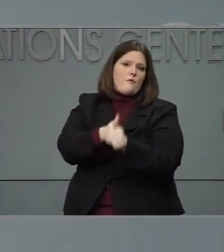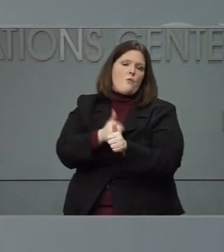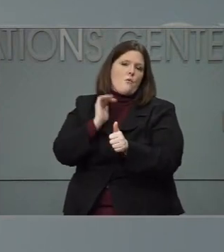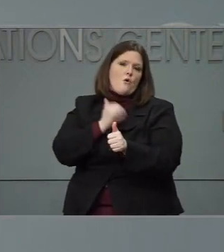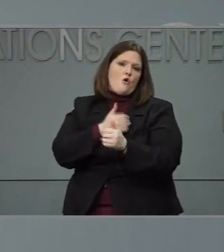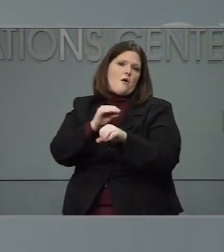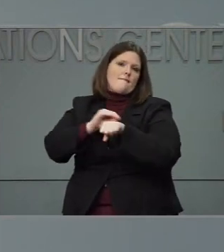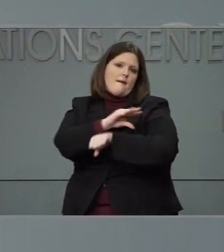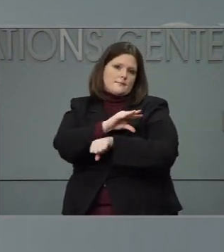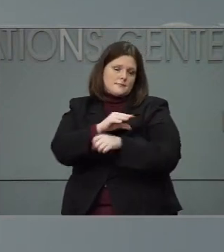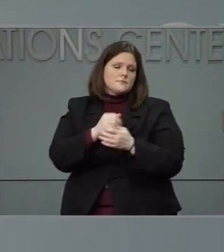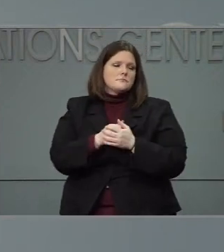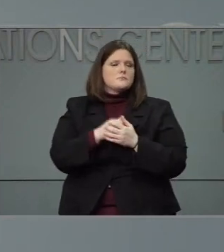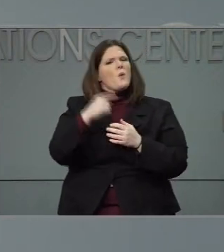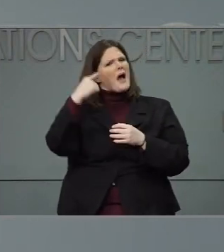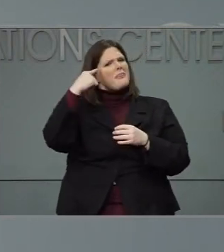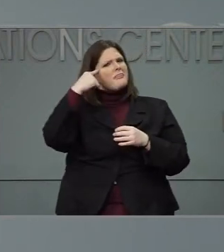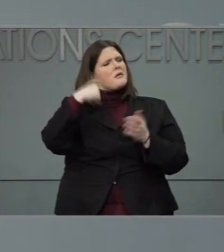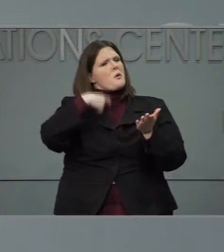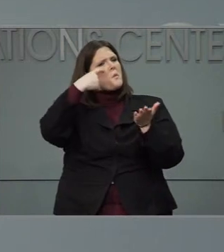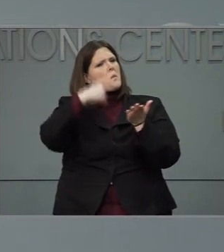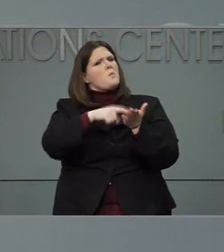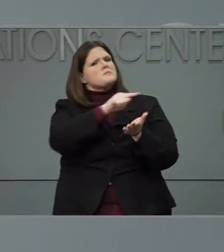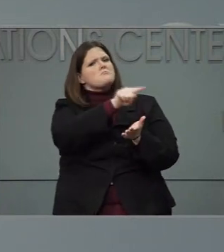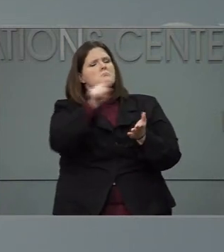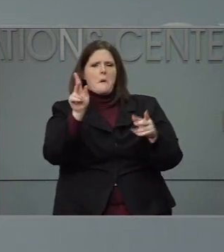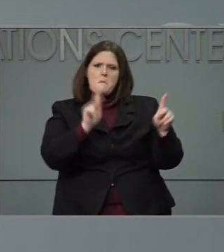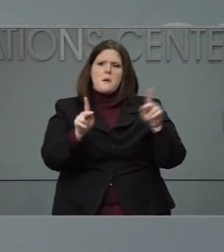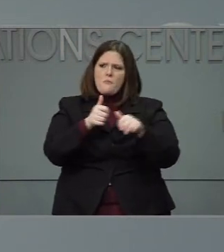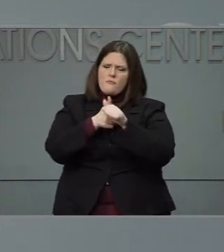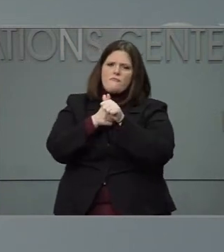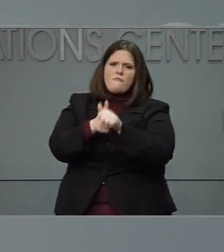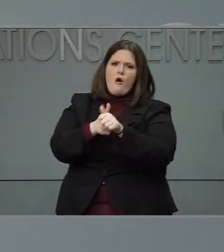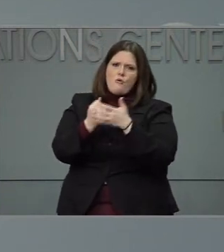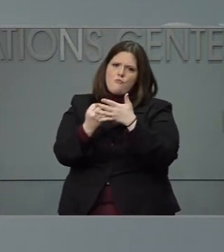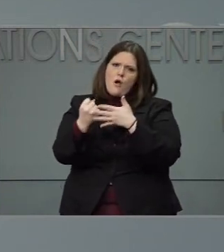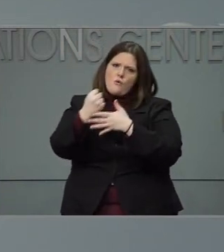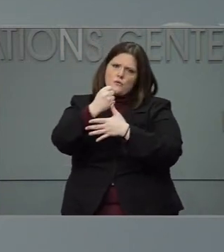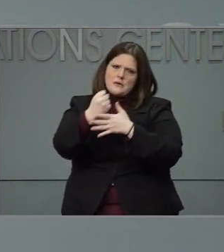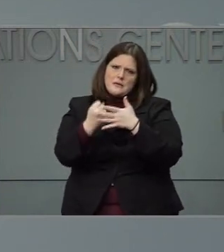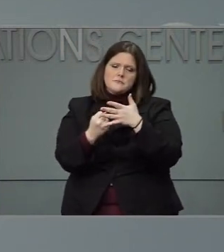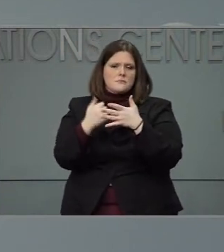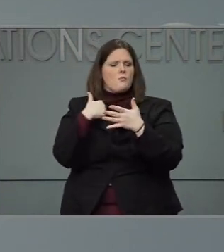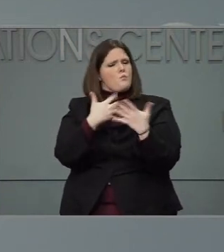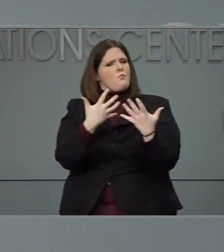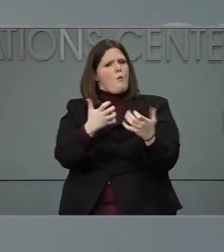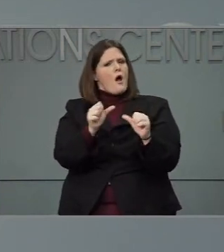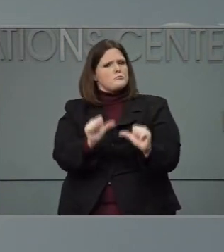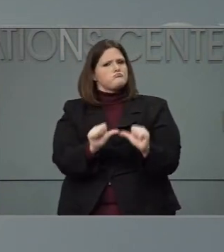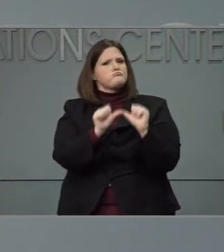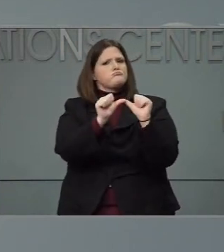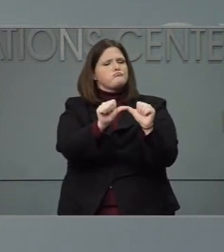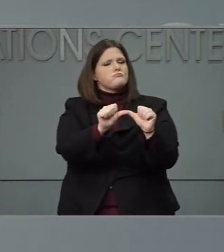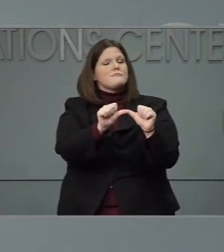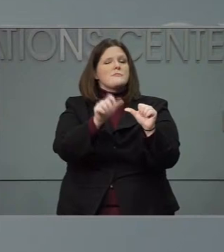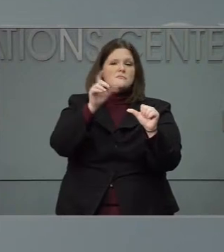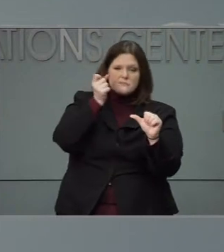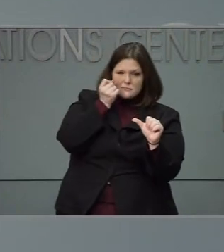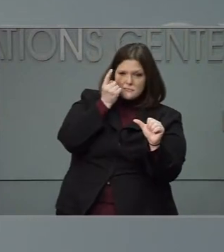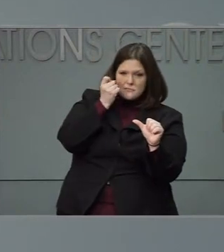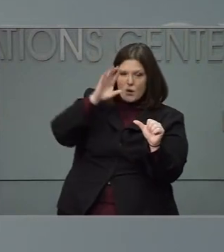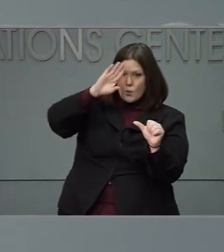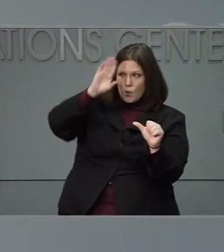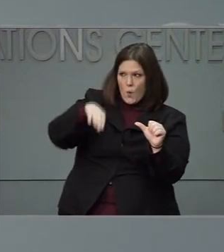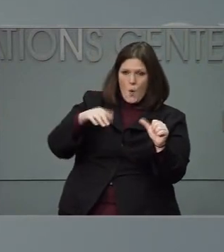So I think everyone is trying to do their best to stay in this priority order, and that's what we want to keep seeing. But we recognize with anything